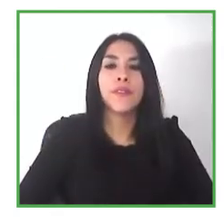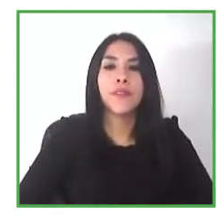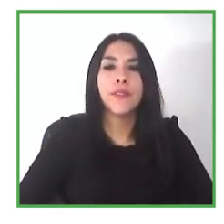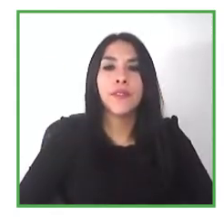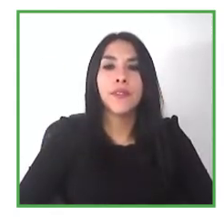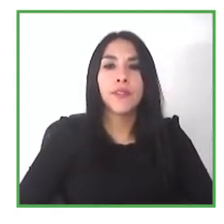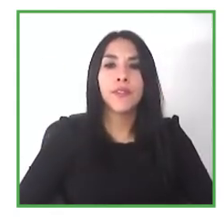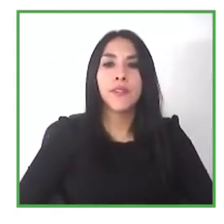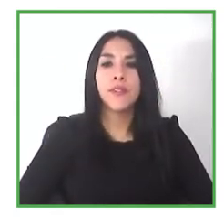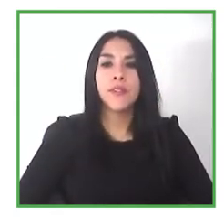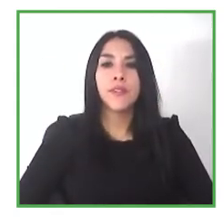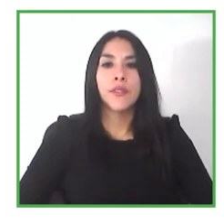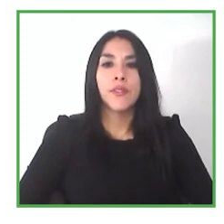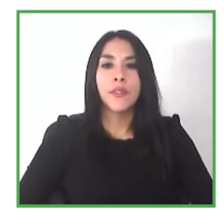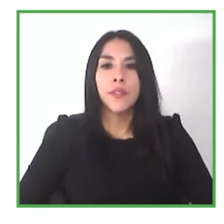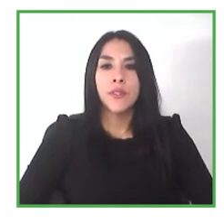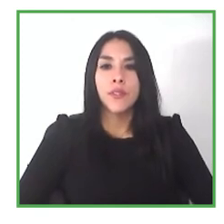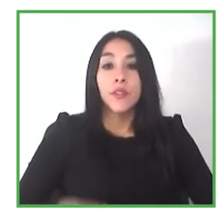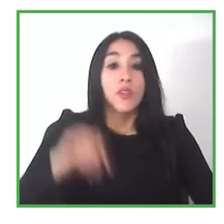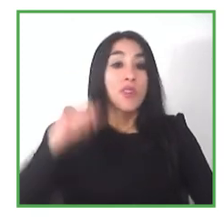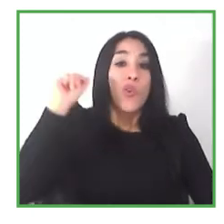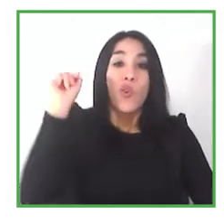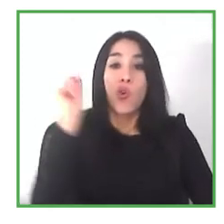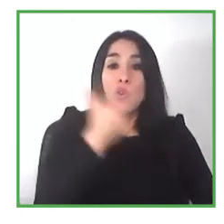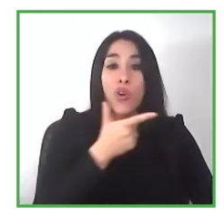treated differently